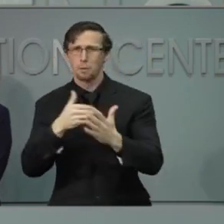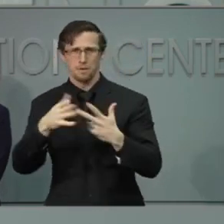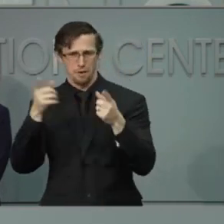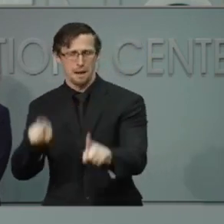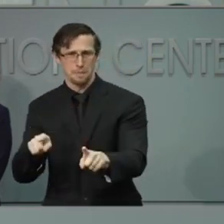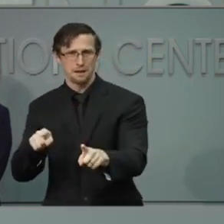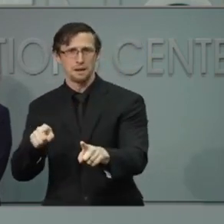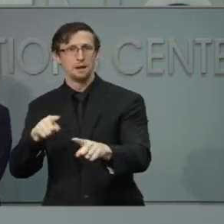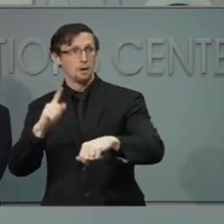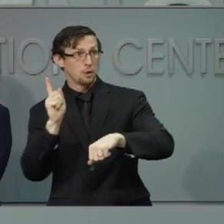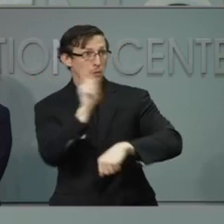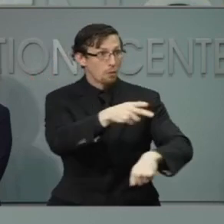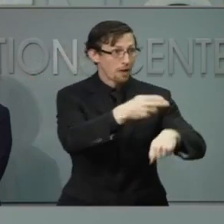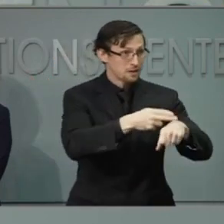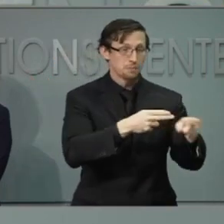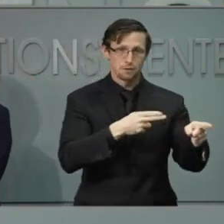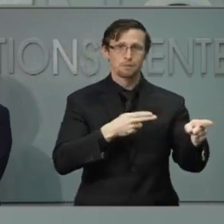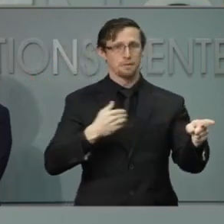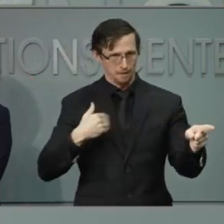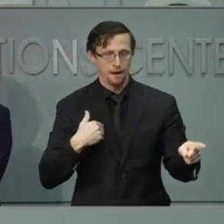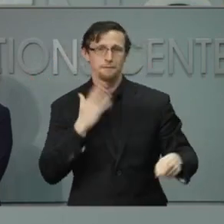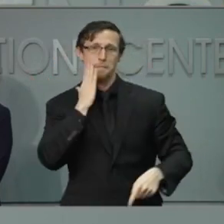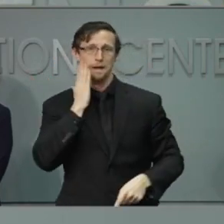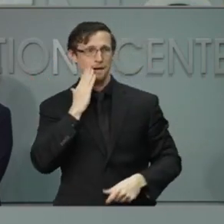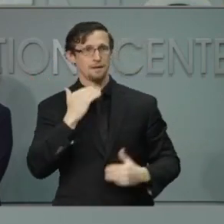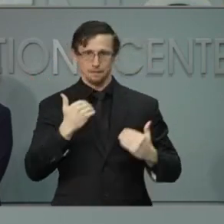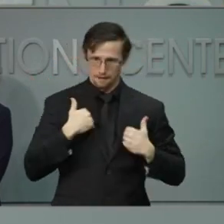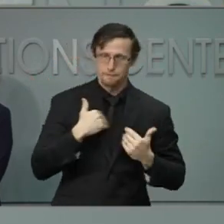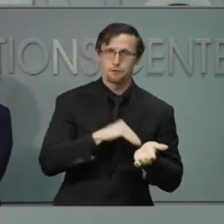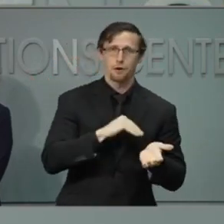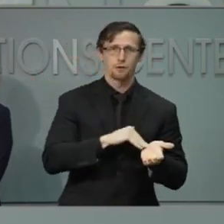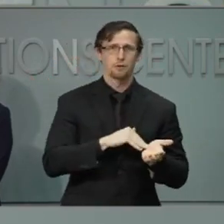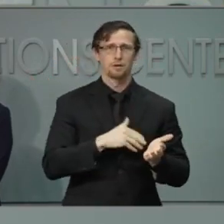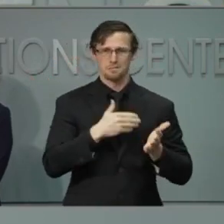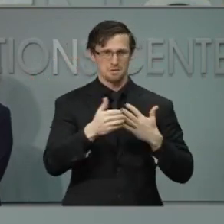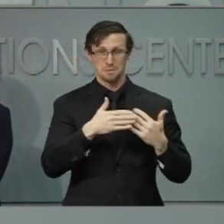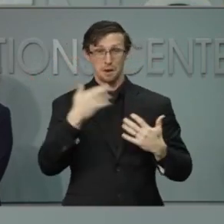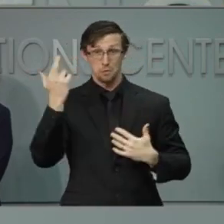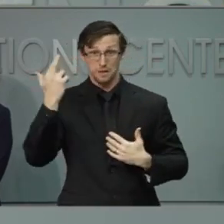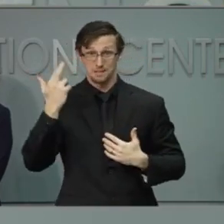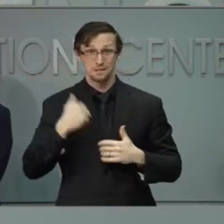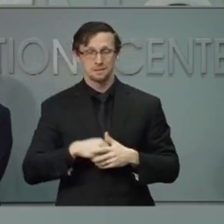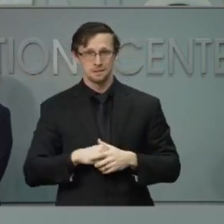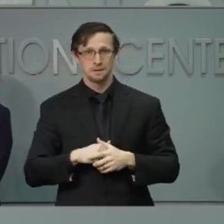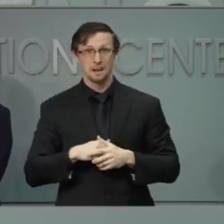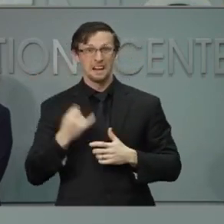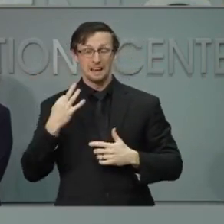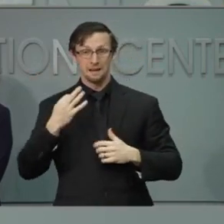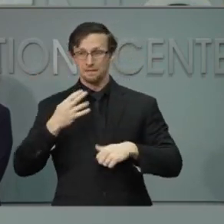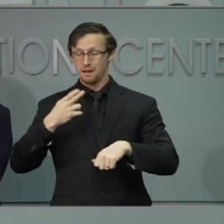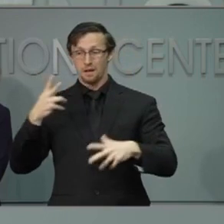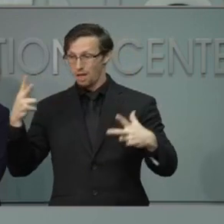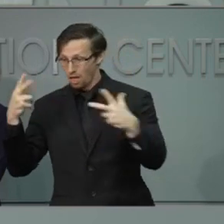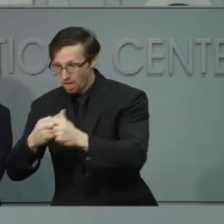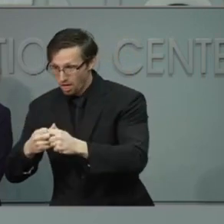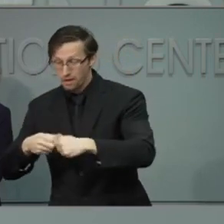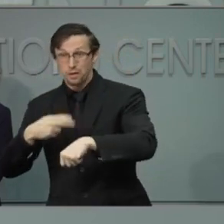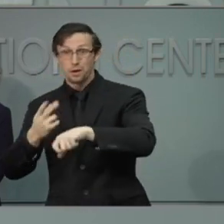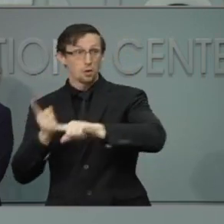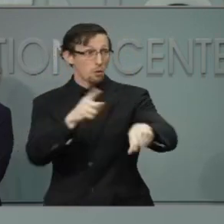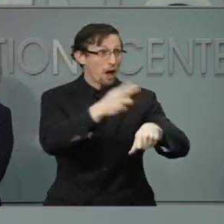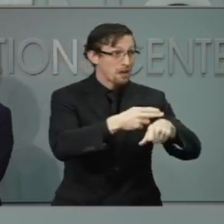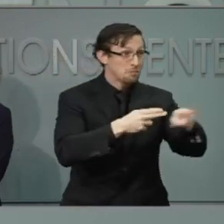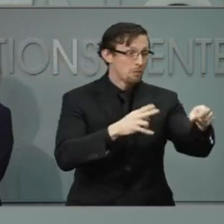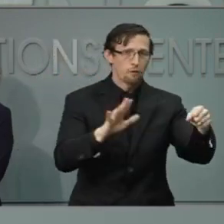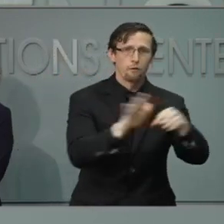if they need it, whether they have COVID or a heart attack or a car accident. We want to make sure you have the resources you need.